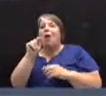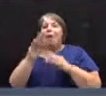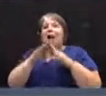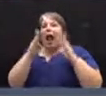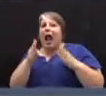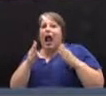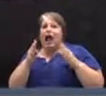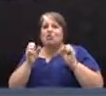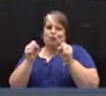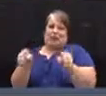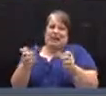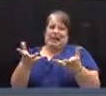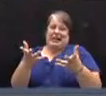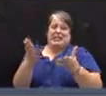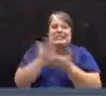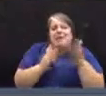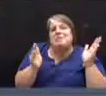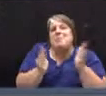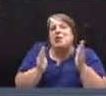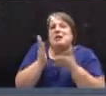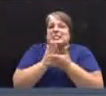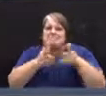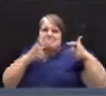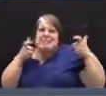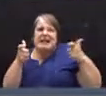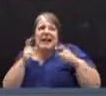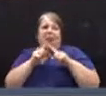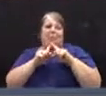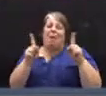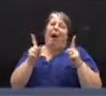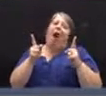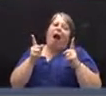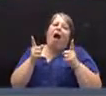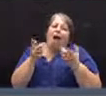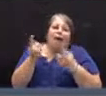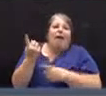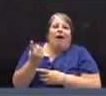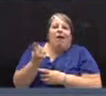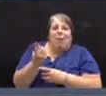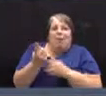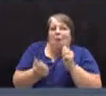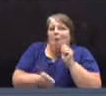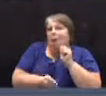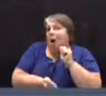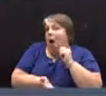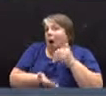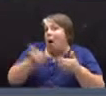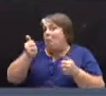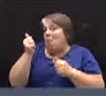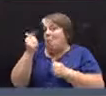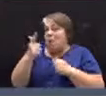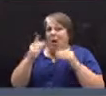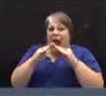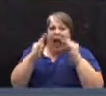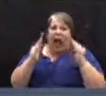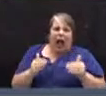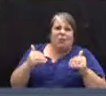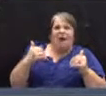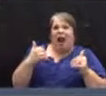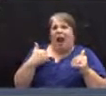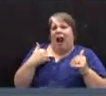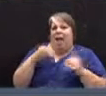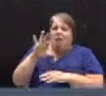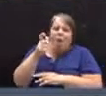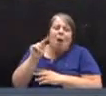Some very small, some very big, but there's at least almost every house there has rooms or